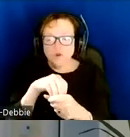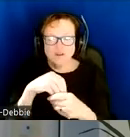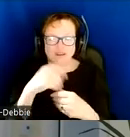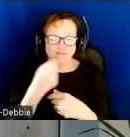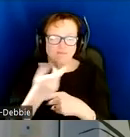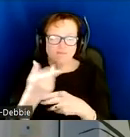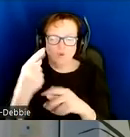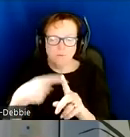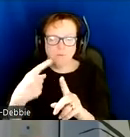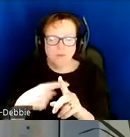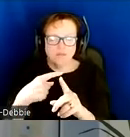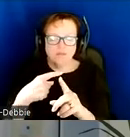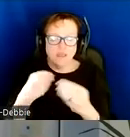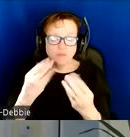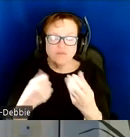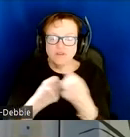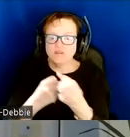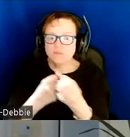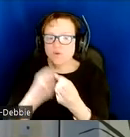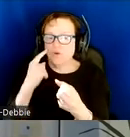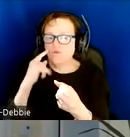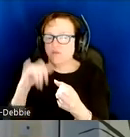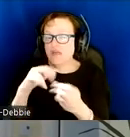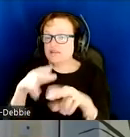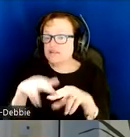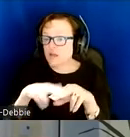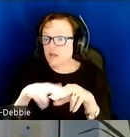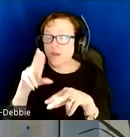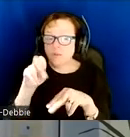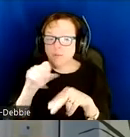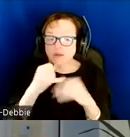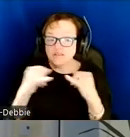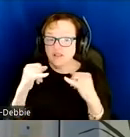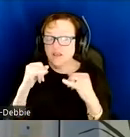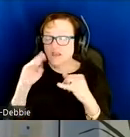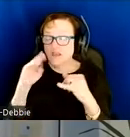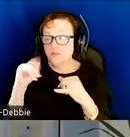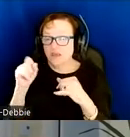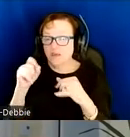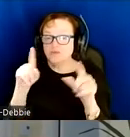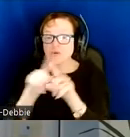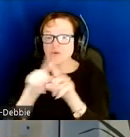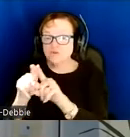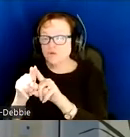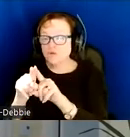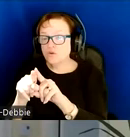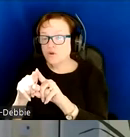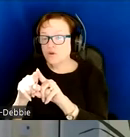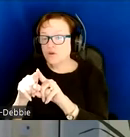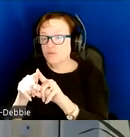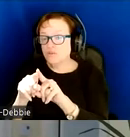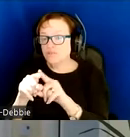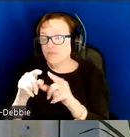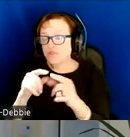provide support for such subway and bus line maps. And also, of course, there's a good